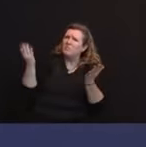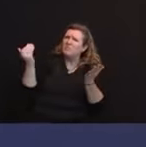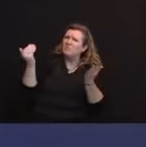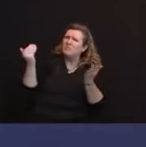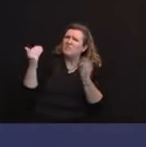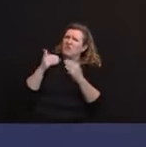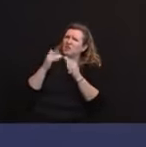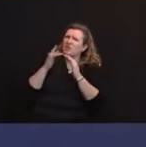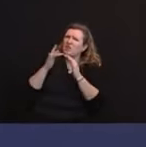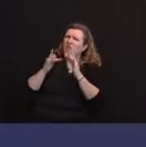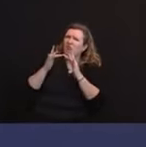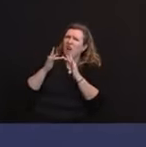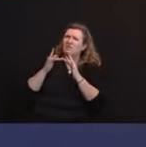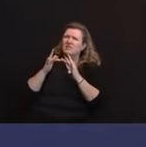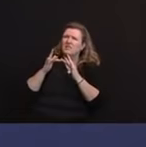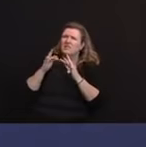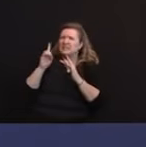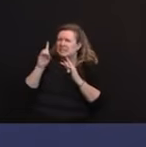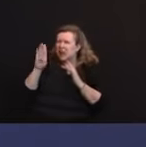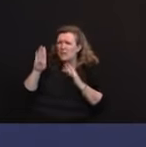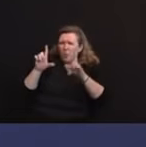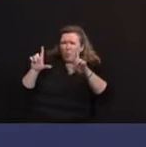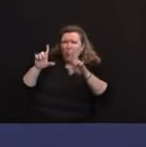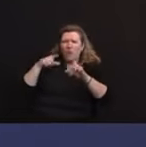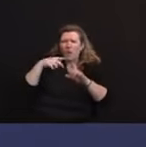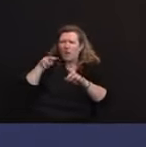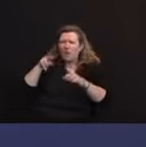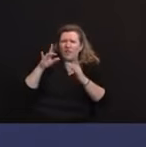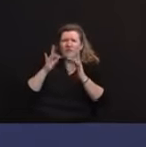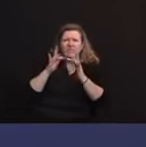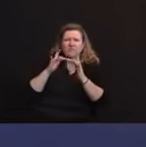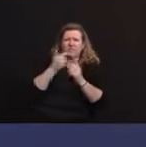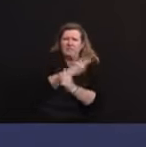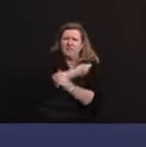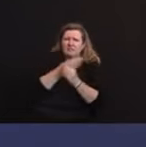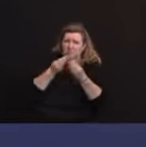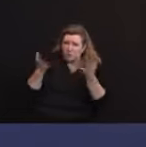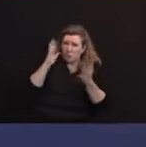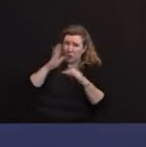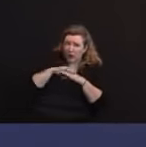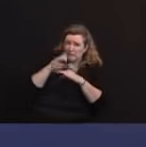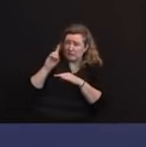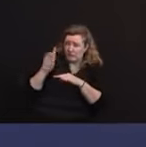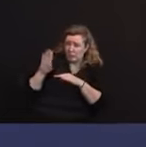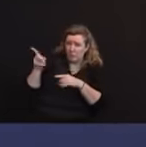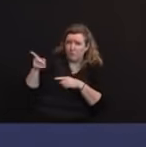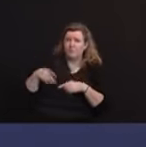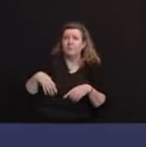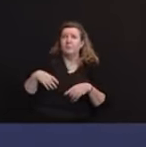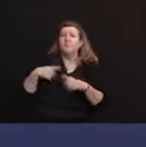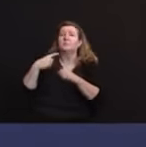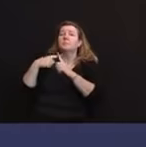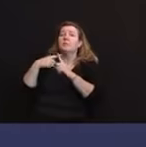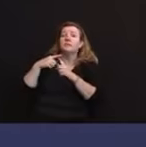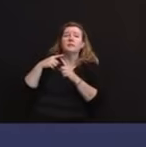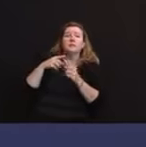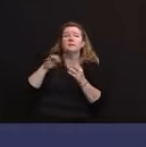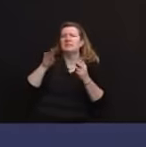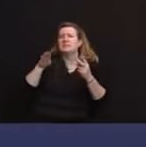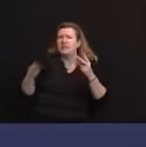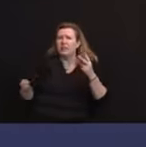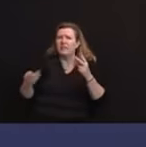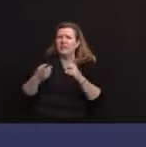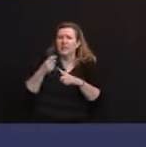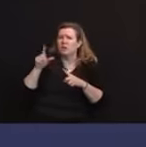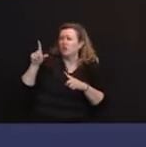a sense of how much has been done. What percentage of new cases and deaths are coming from long-term care facilities of the recent ones